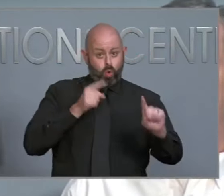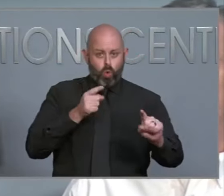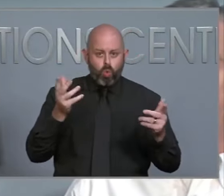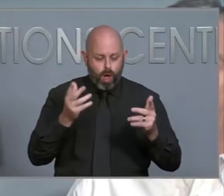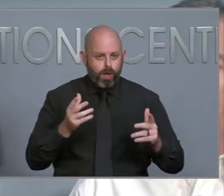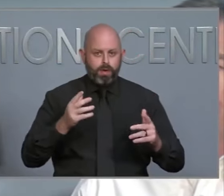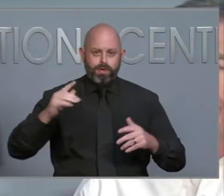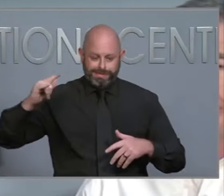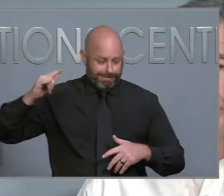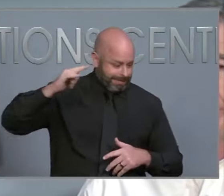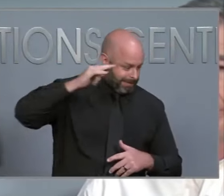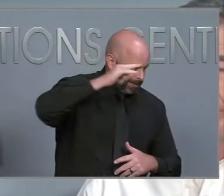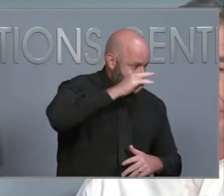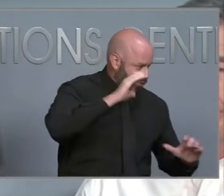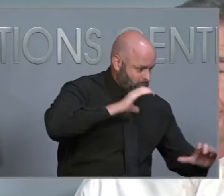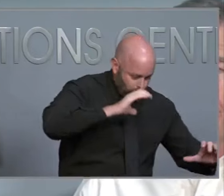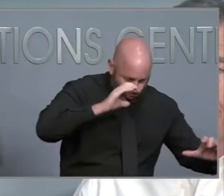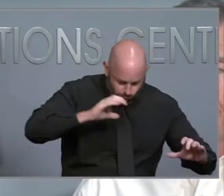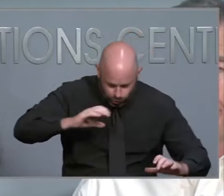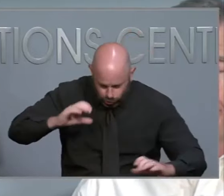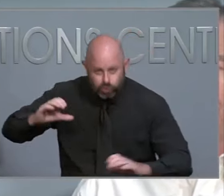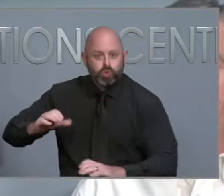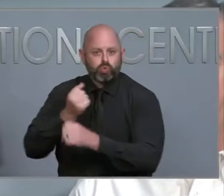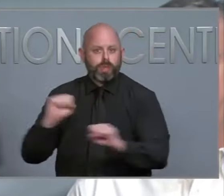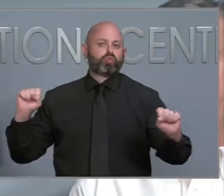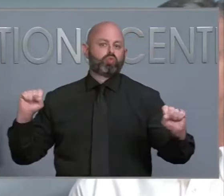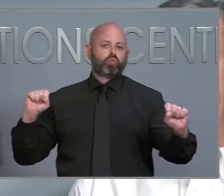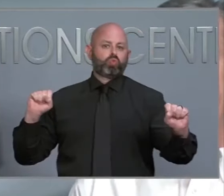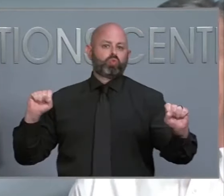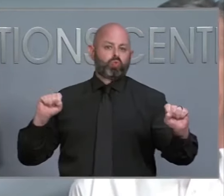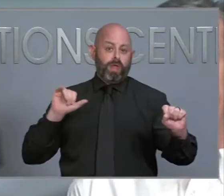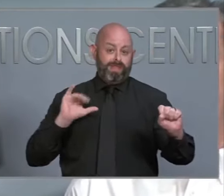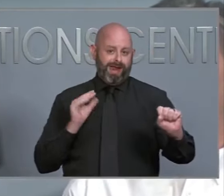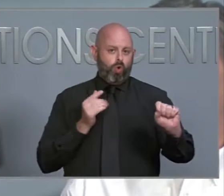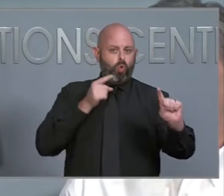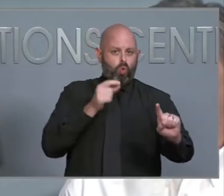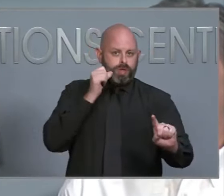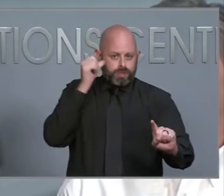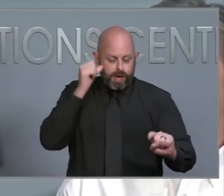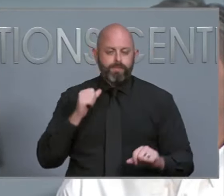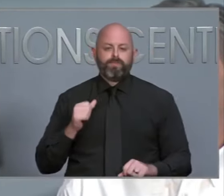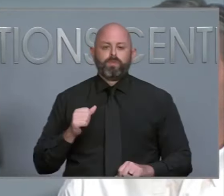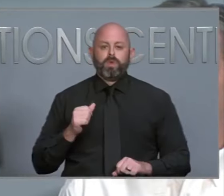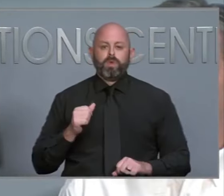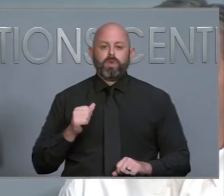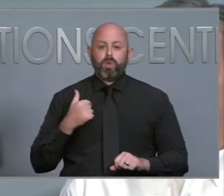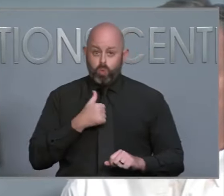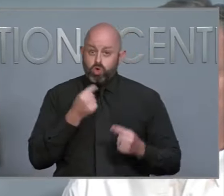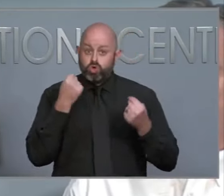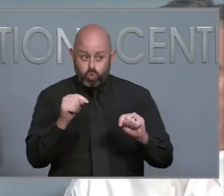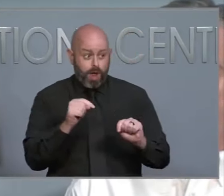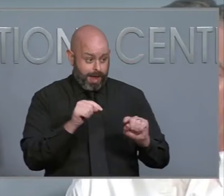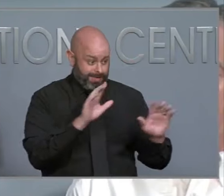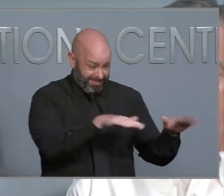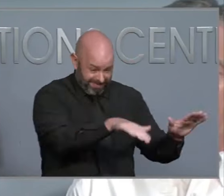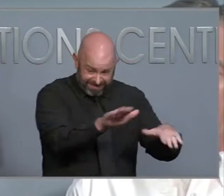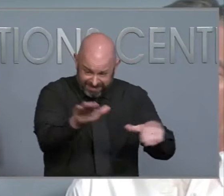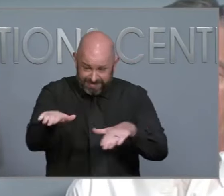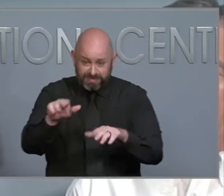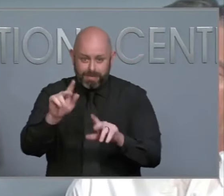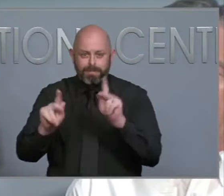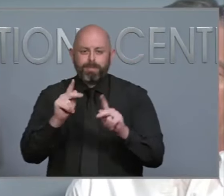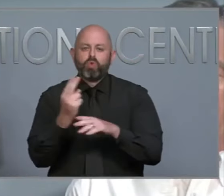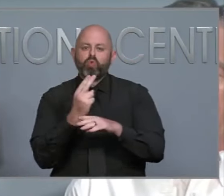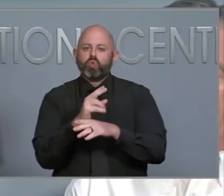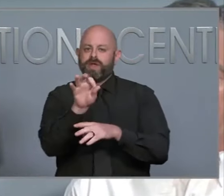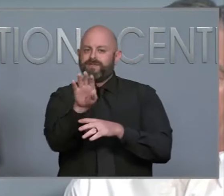through, like I mentioned previously before, on Facebook, social media, or just people who are able to get a cell phone call in. And we did